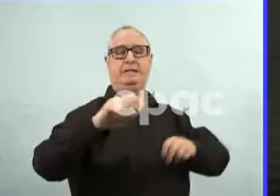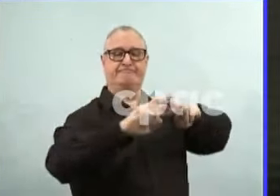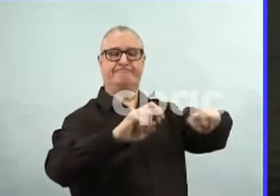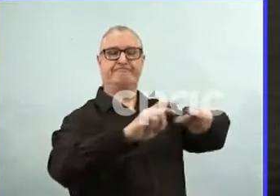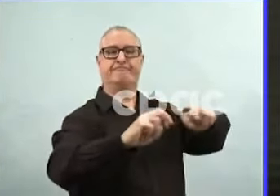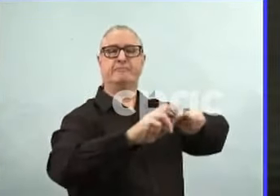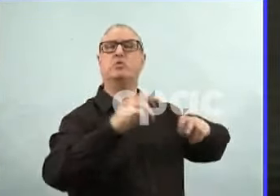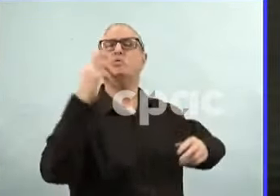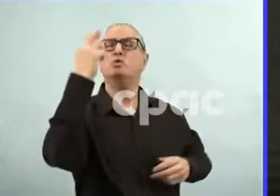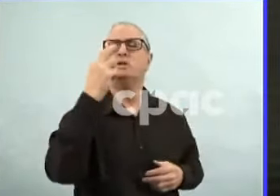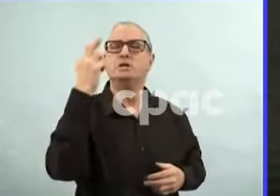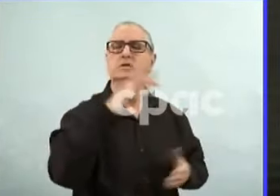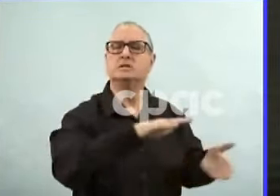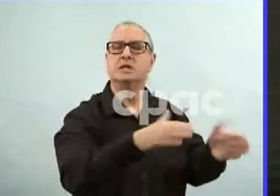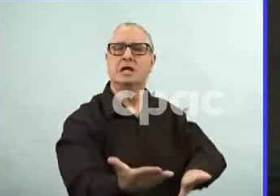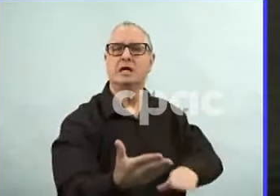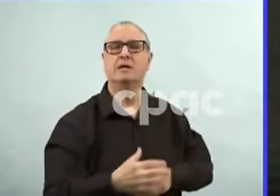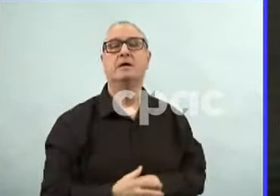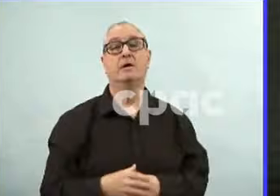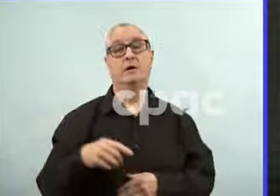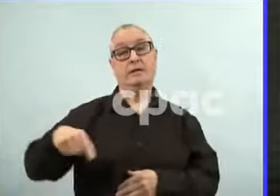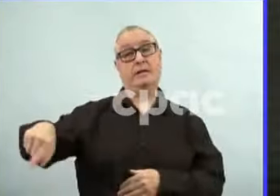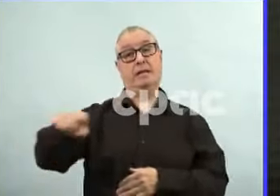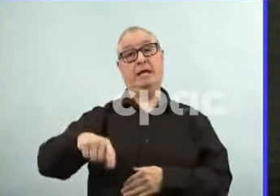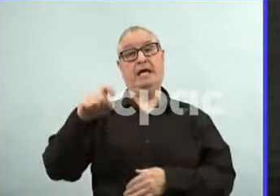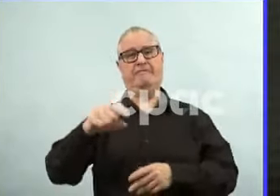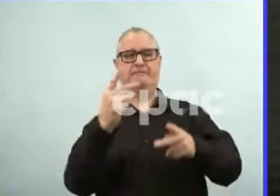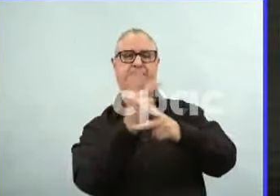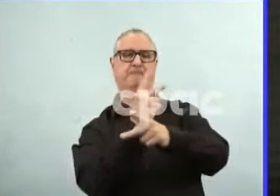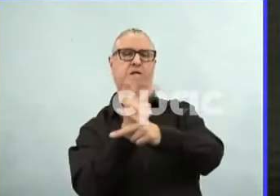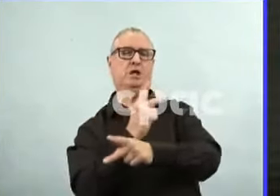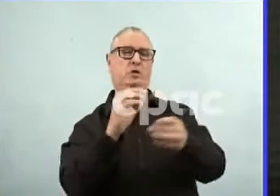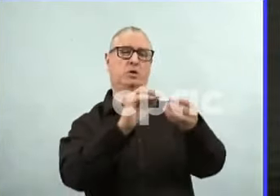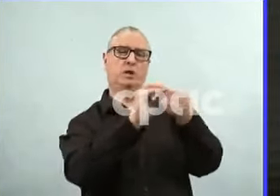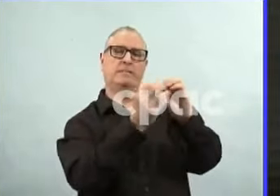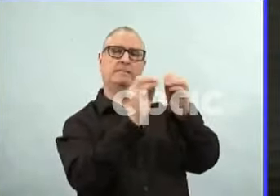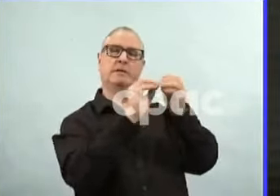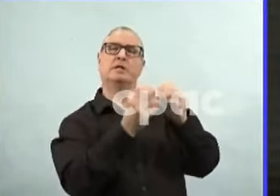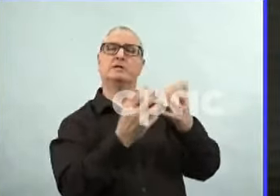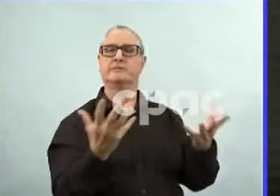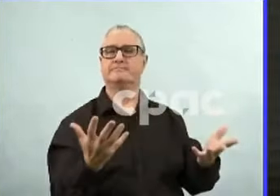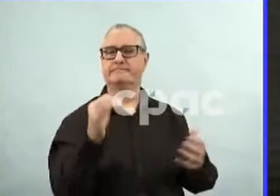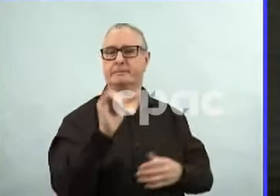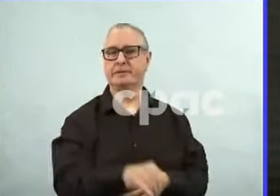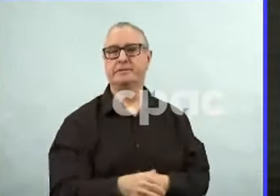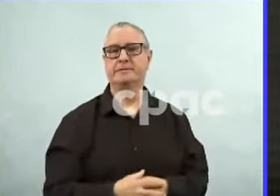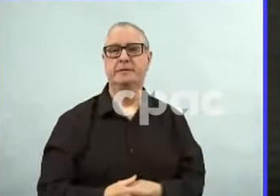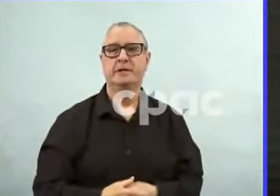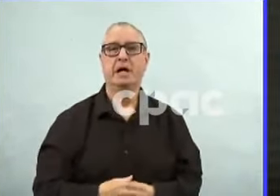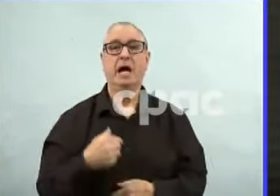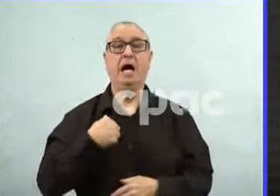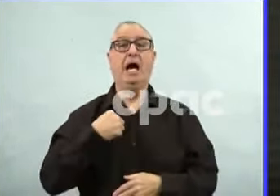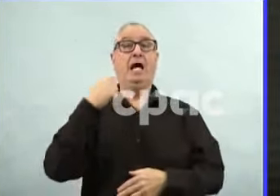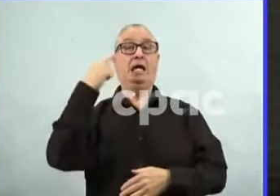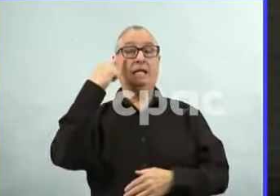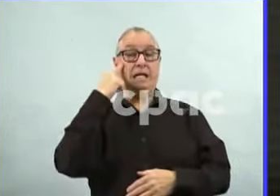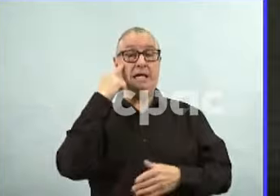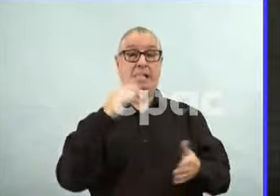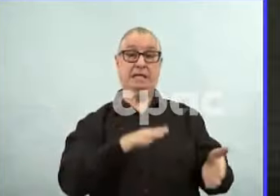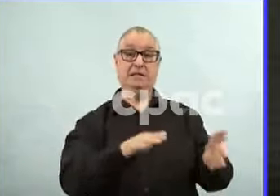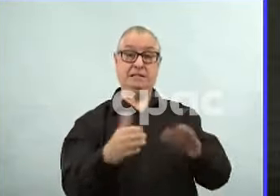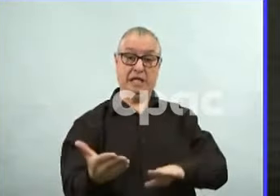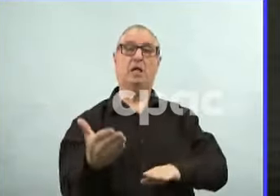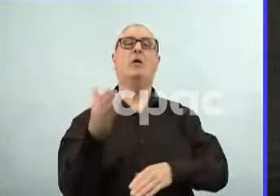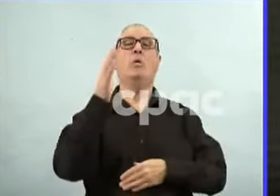calculated or counted in that as well. So, you I think over time deaths will decrease, but it will be a lagging